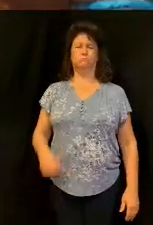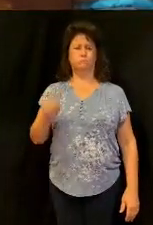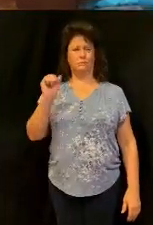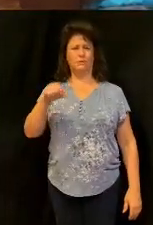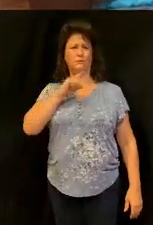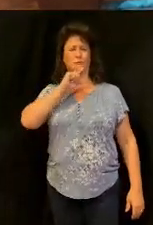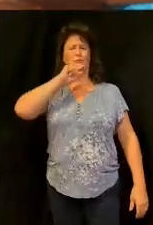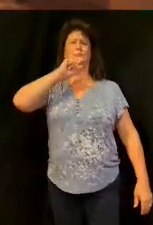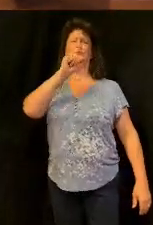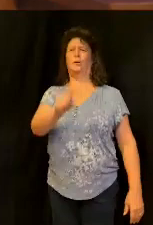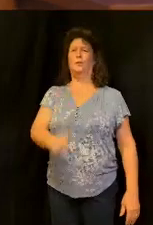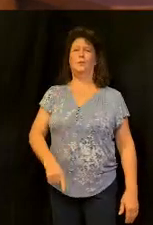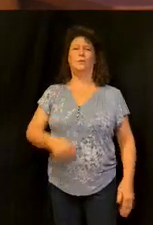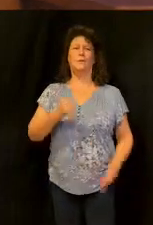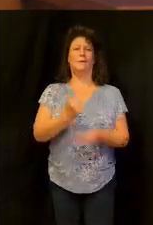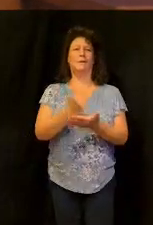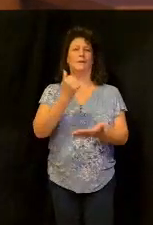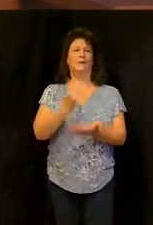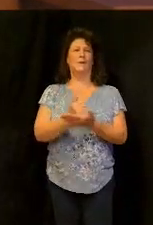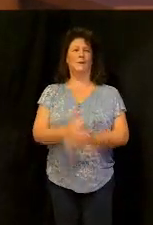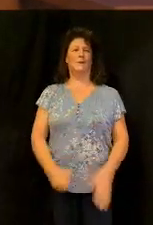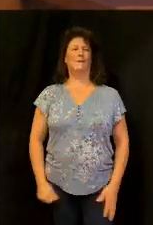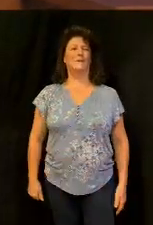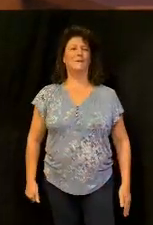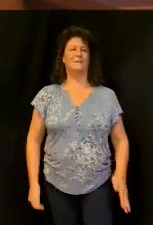wow where's my organ at